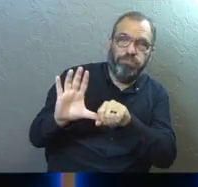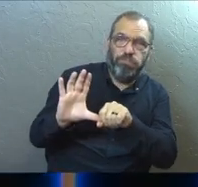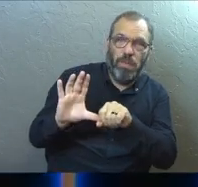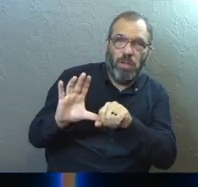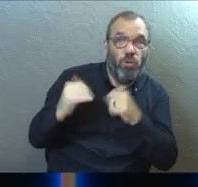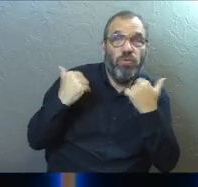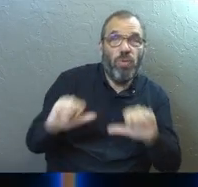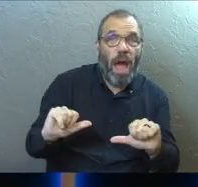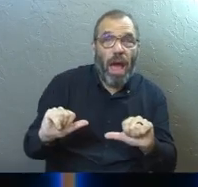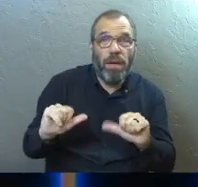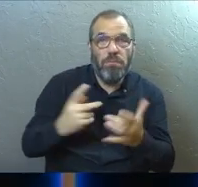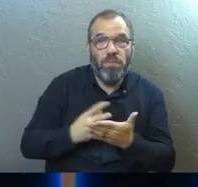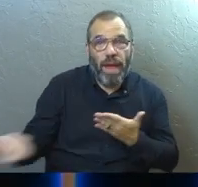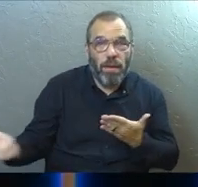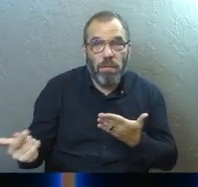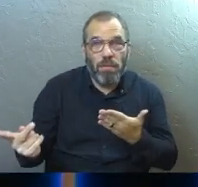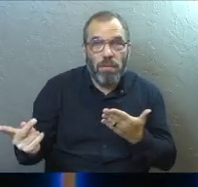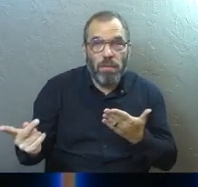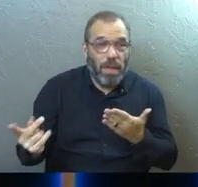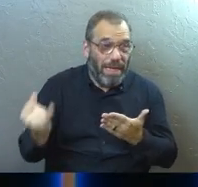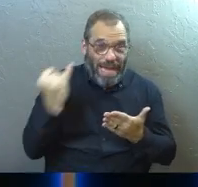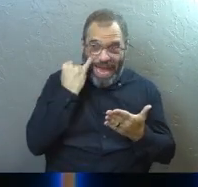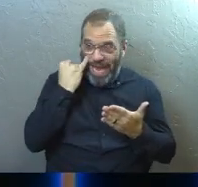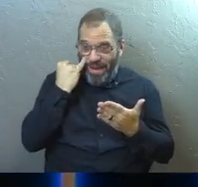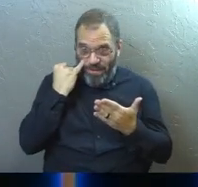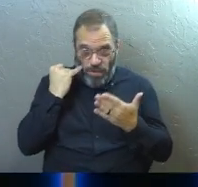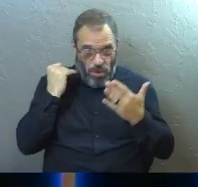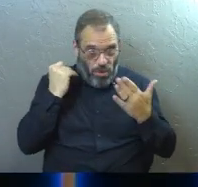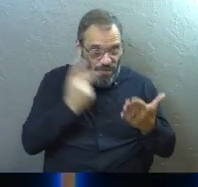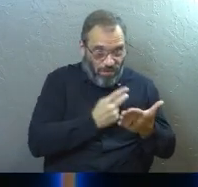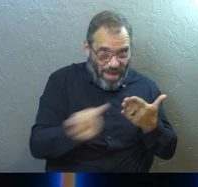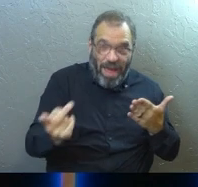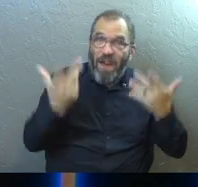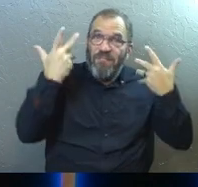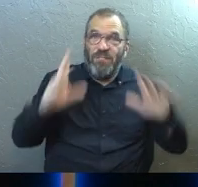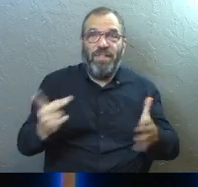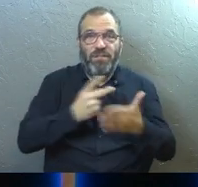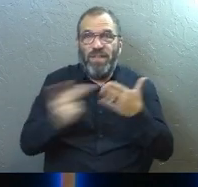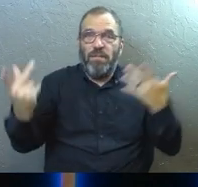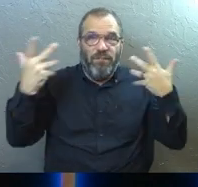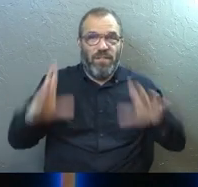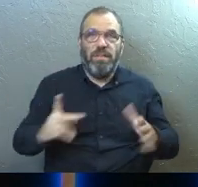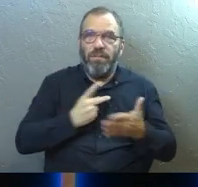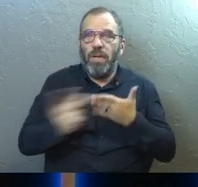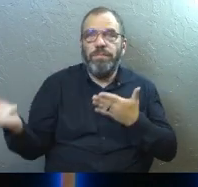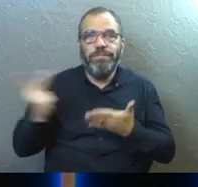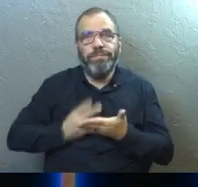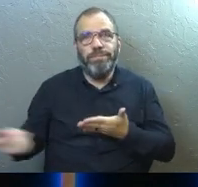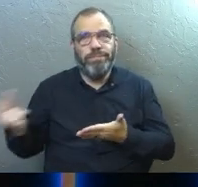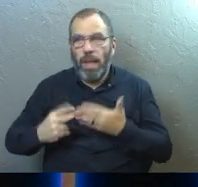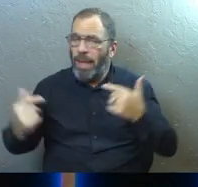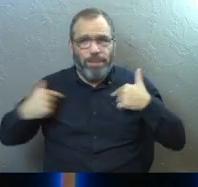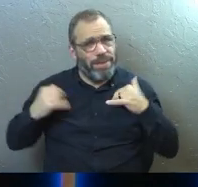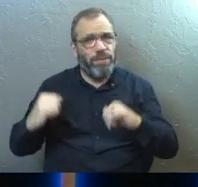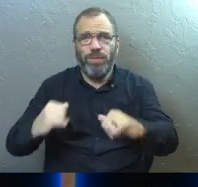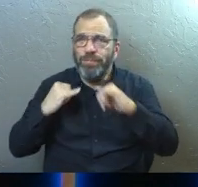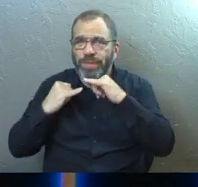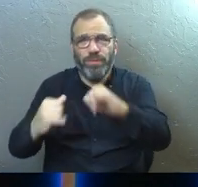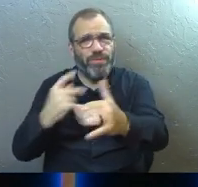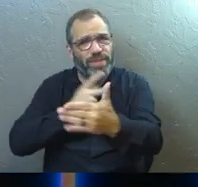Because you've tried and if there's anything you can fail at, you've already failed at it probably. So have I.